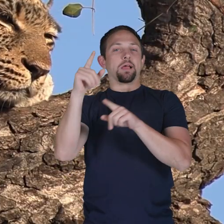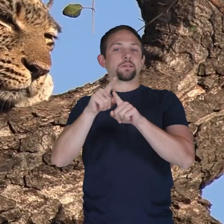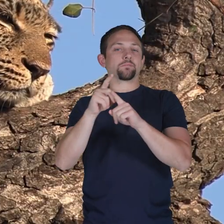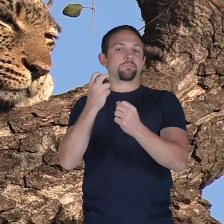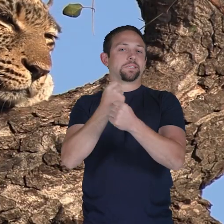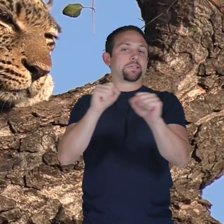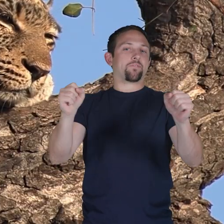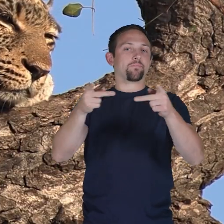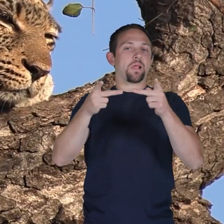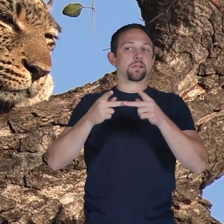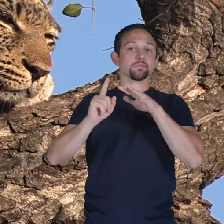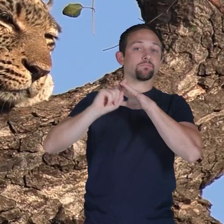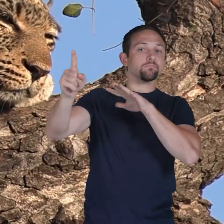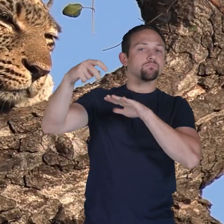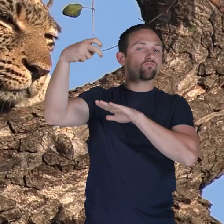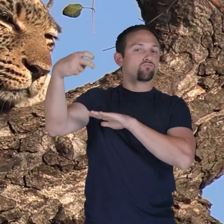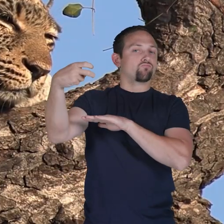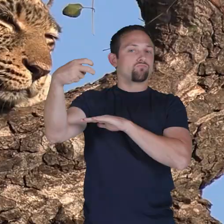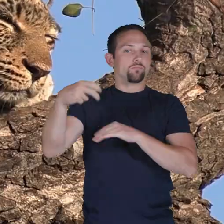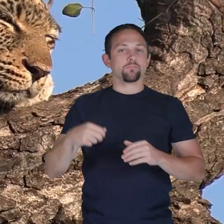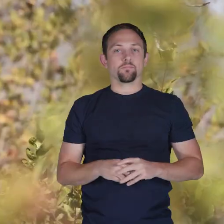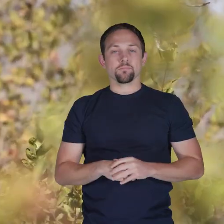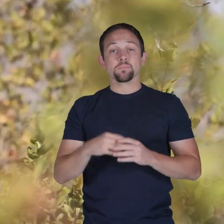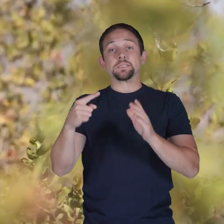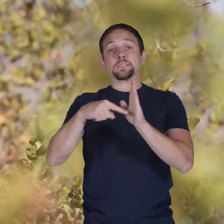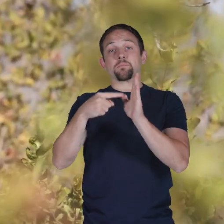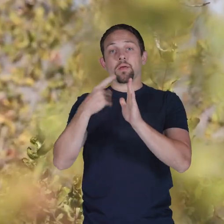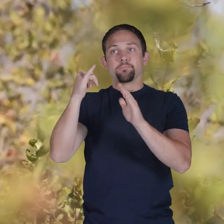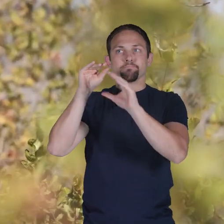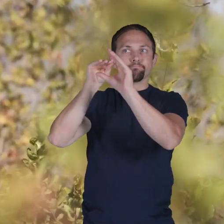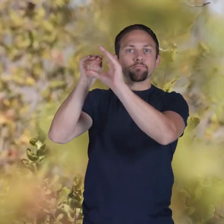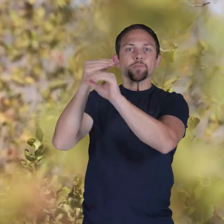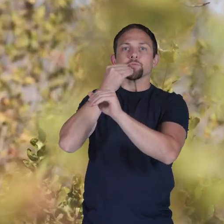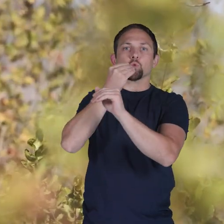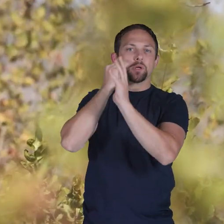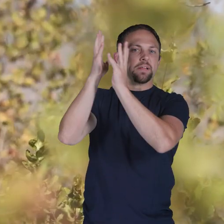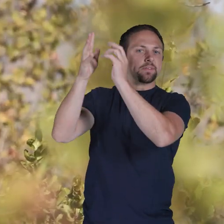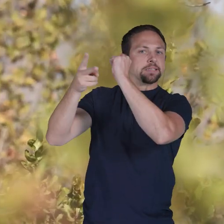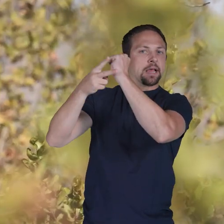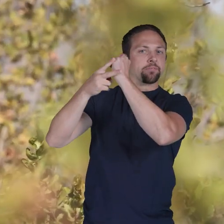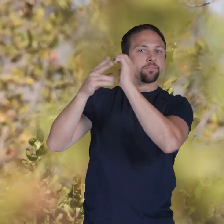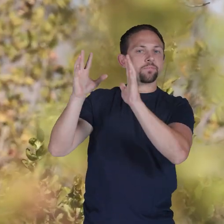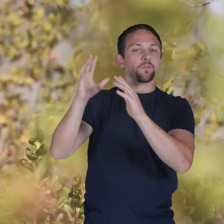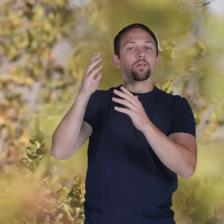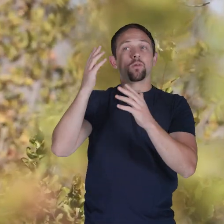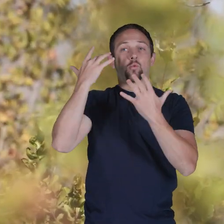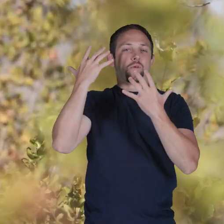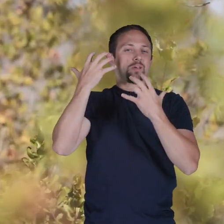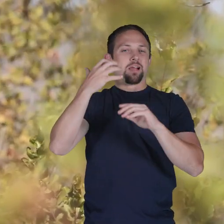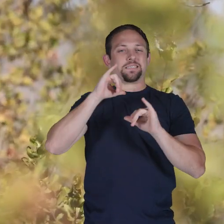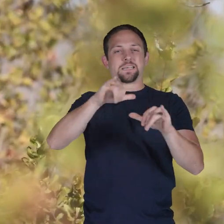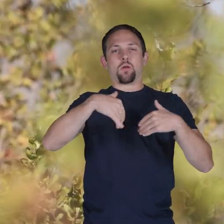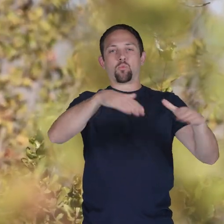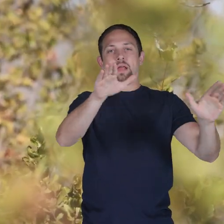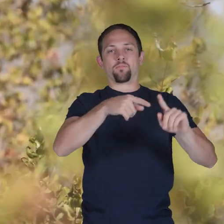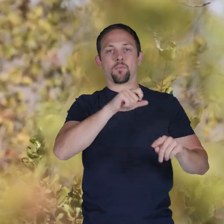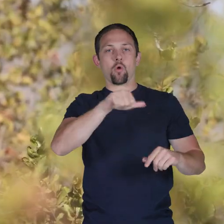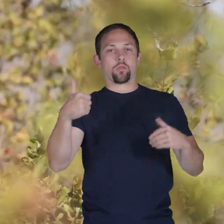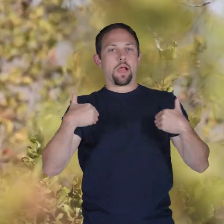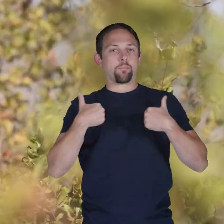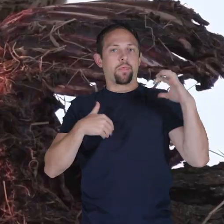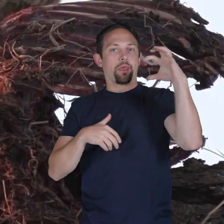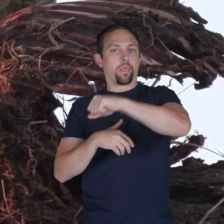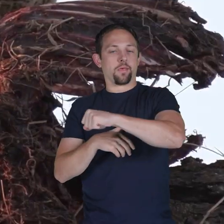refuge or safe place they sometimes store their food in trees to keep it away from other